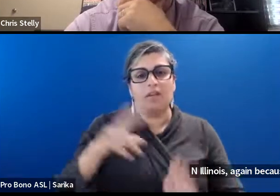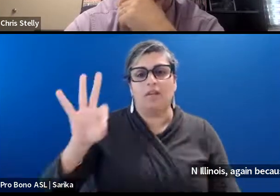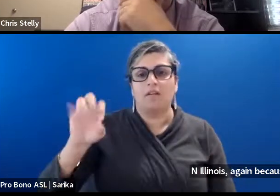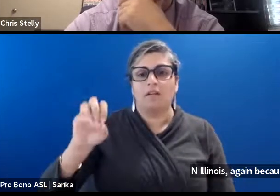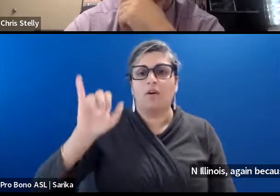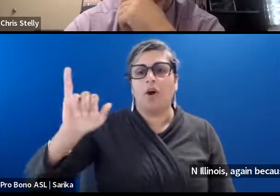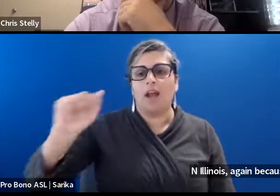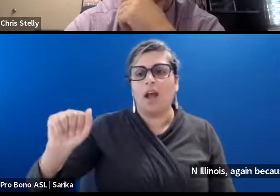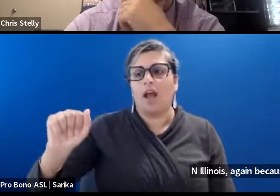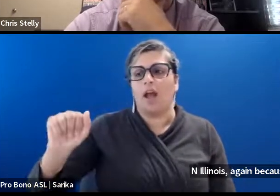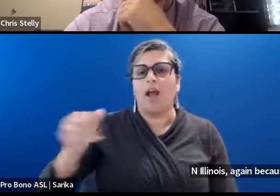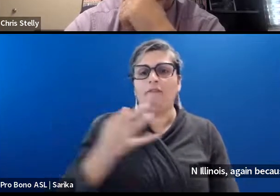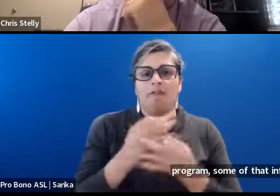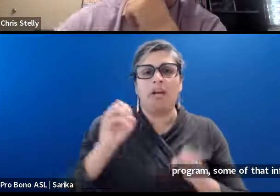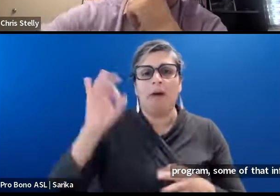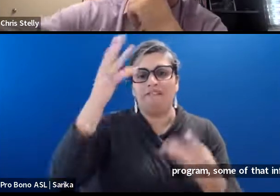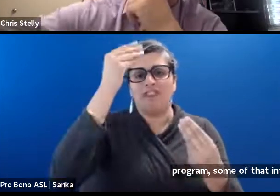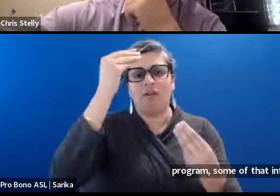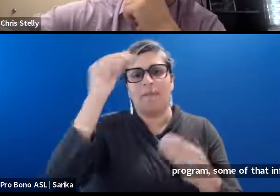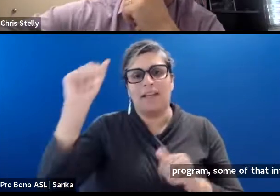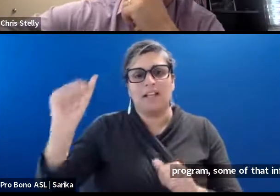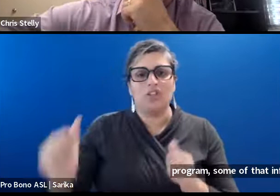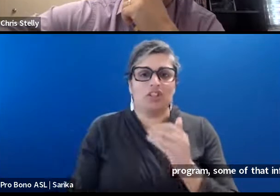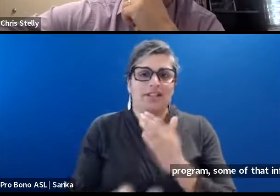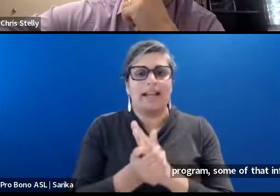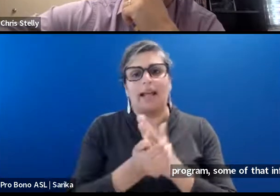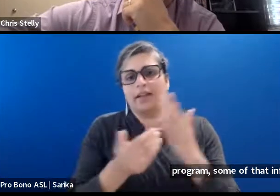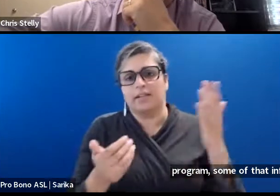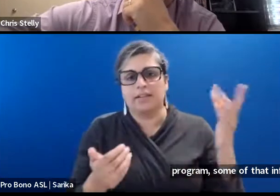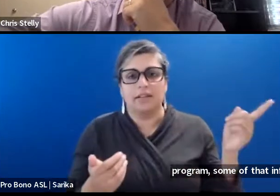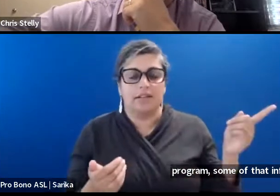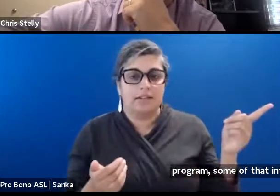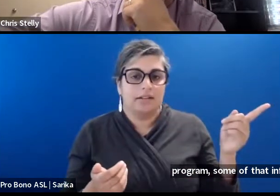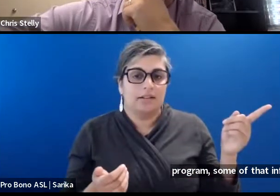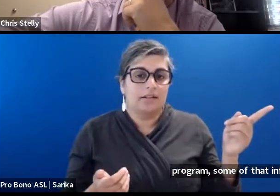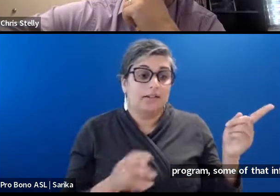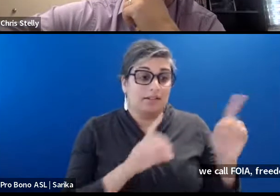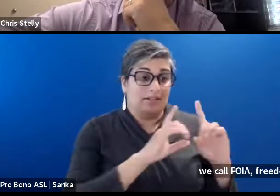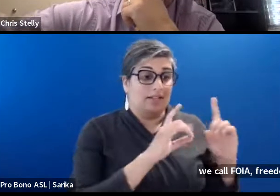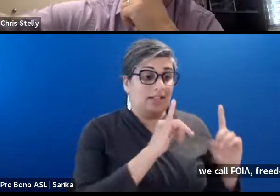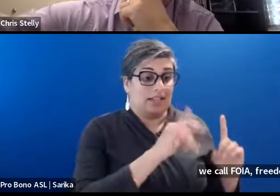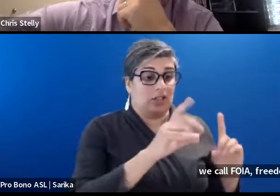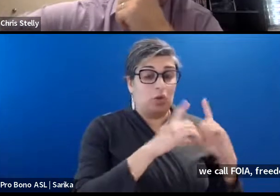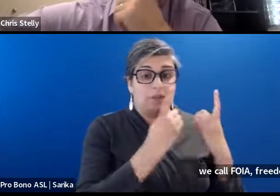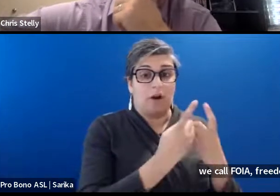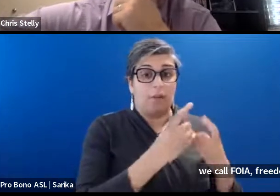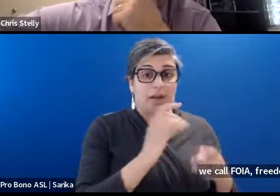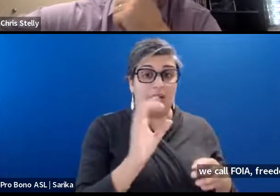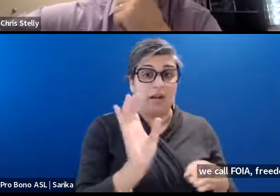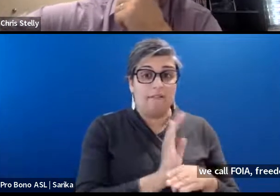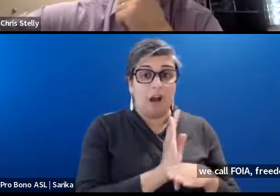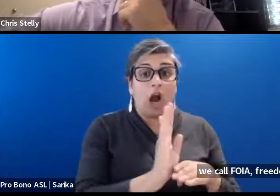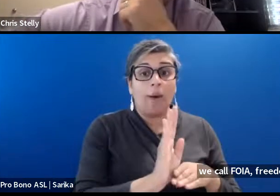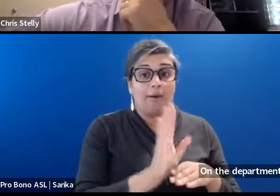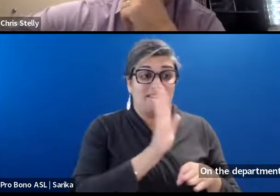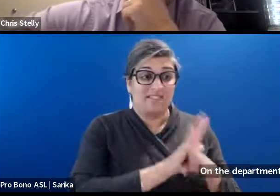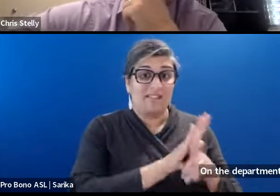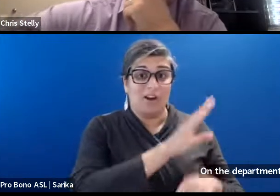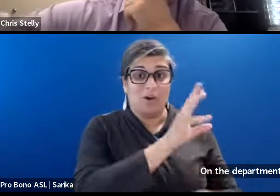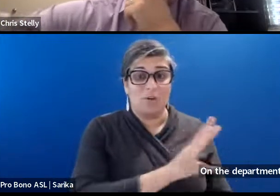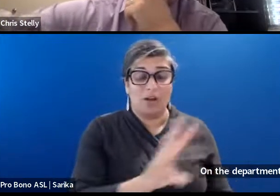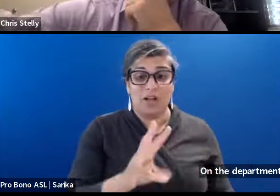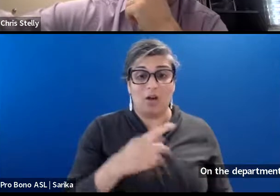of Information Act. Um, on our, on the department's website, the Illinois Department of Commerce's website, we, we are required